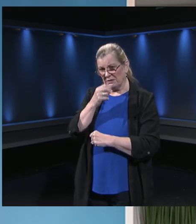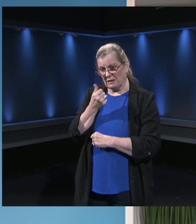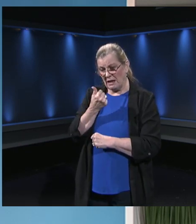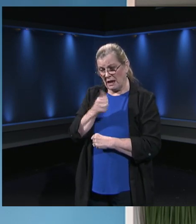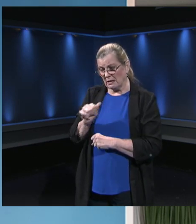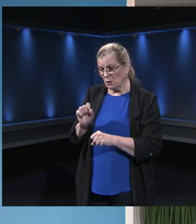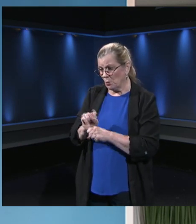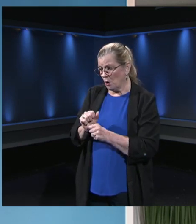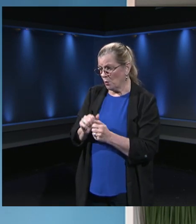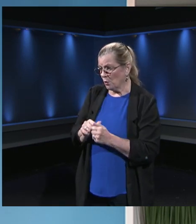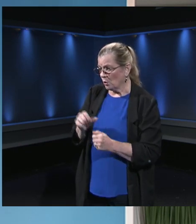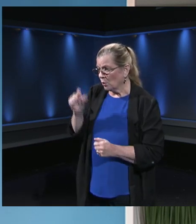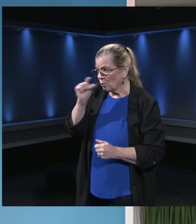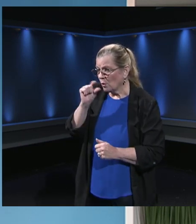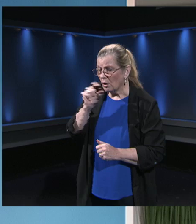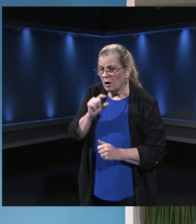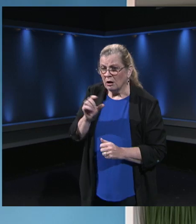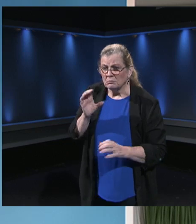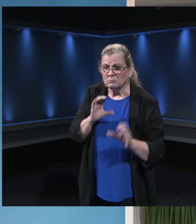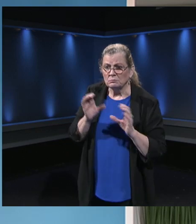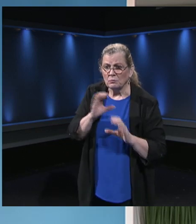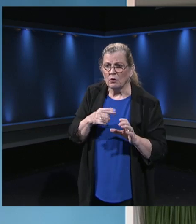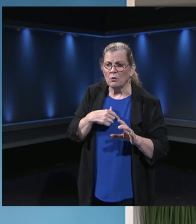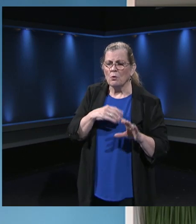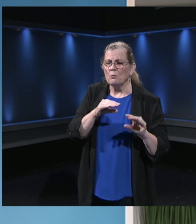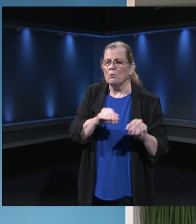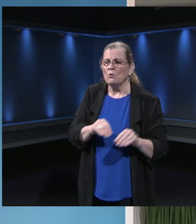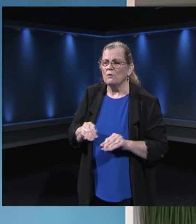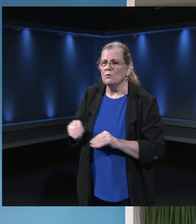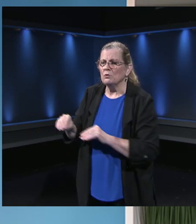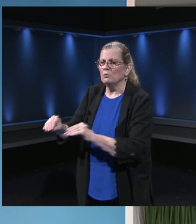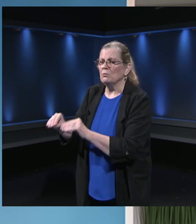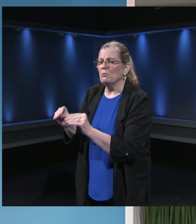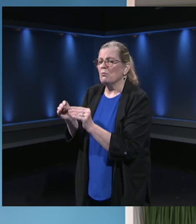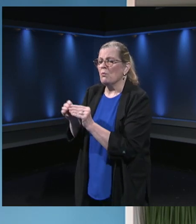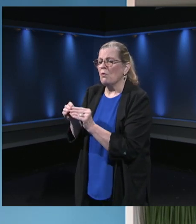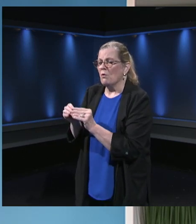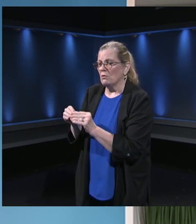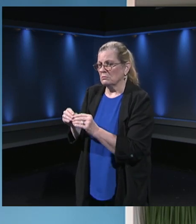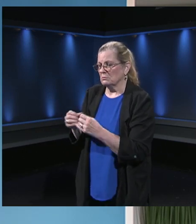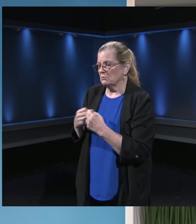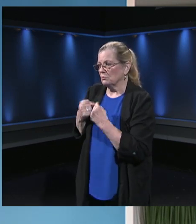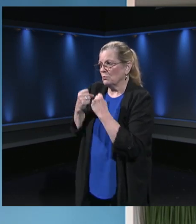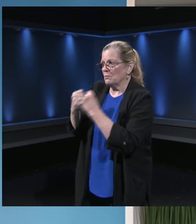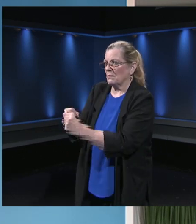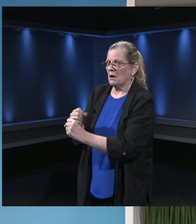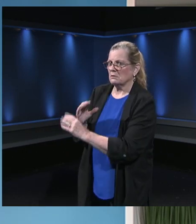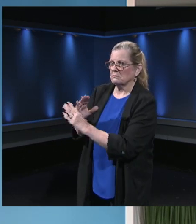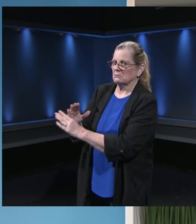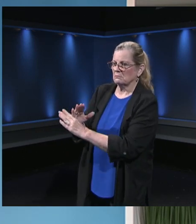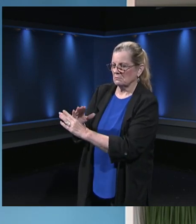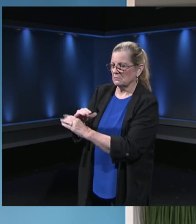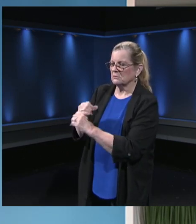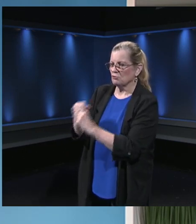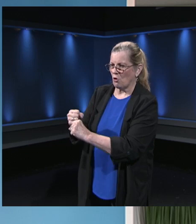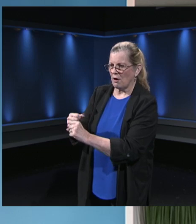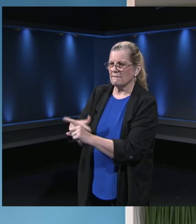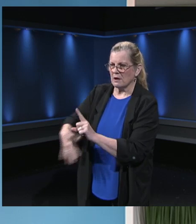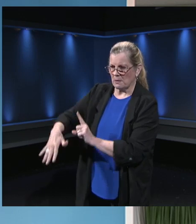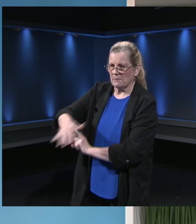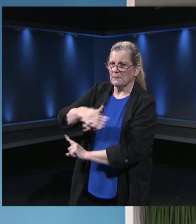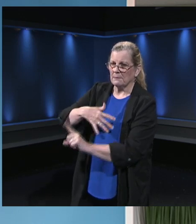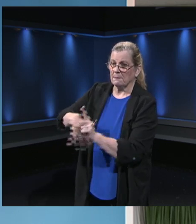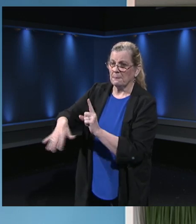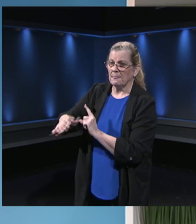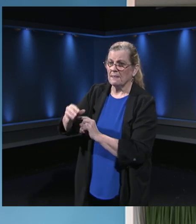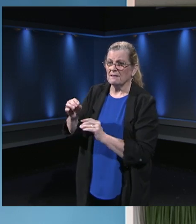over the summer, we're moving to a much much more robust version of that environment that I think will give our teachers a lot more